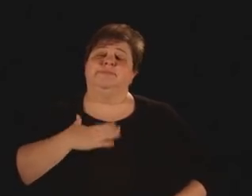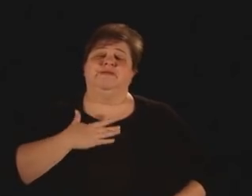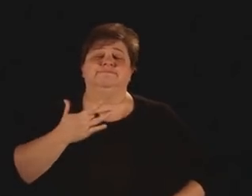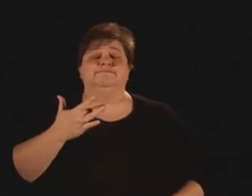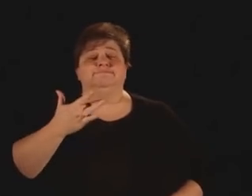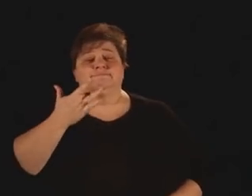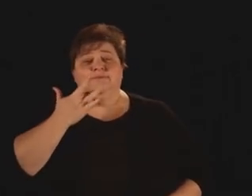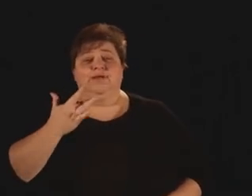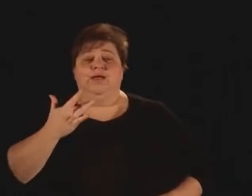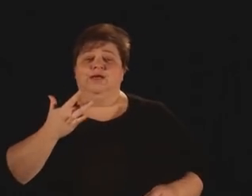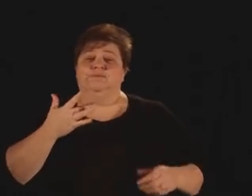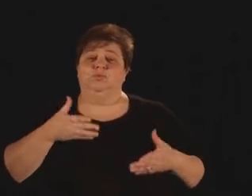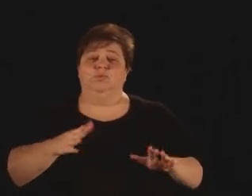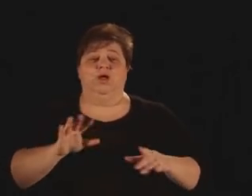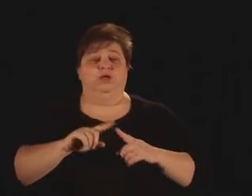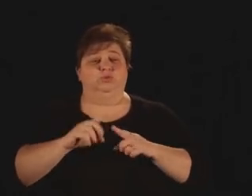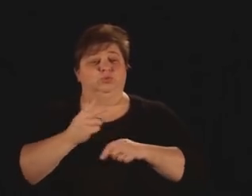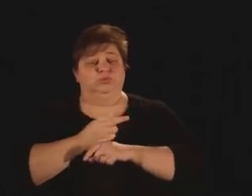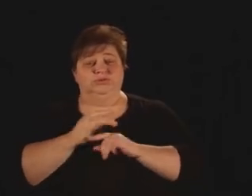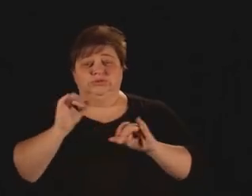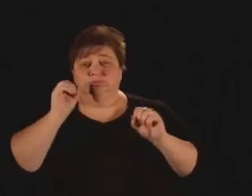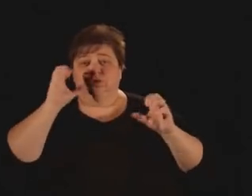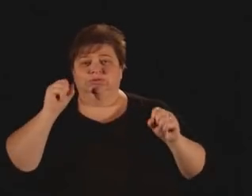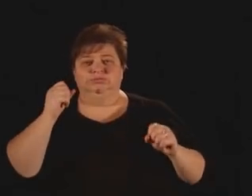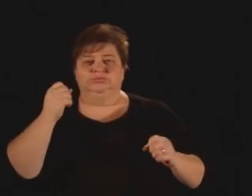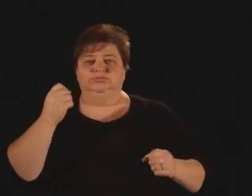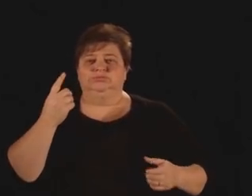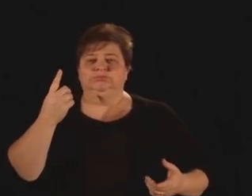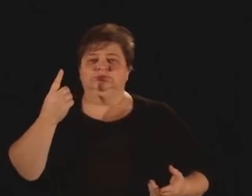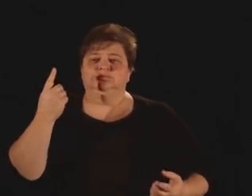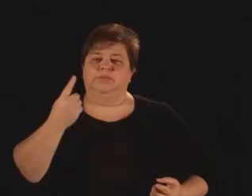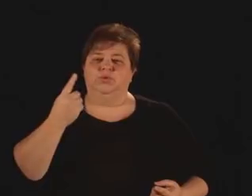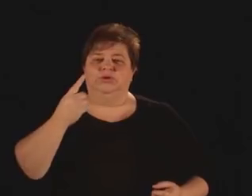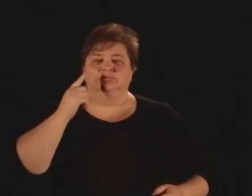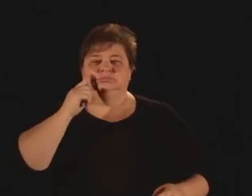what somebody thinks is a weakness is actually an asset.